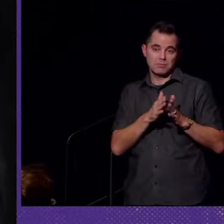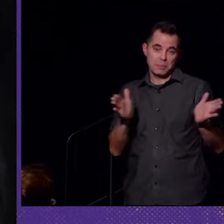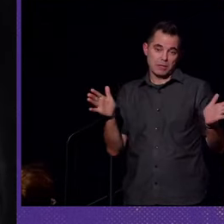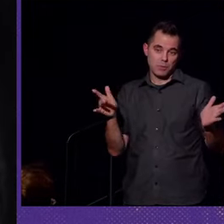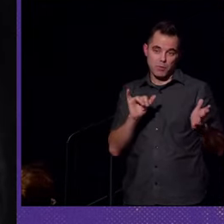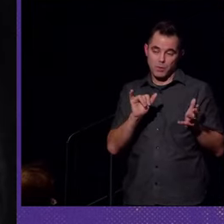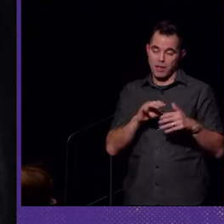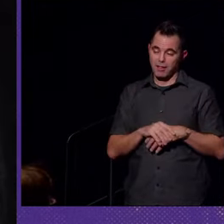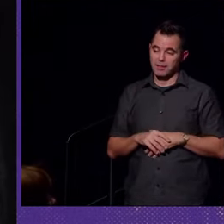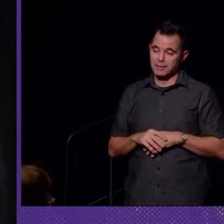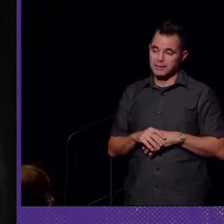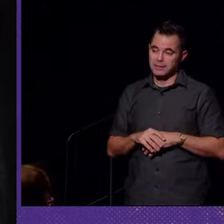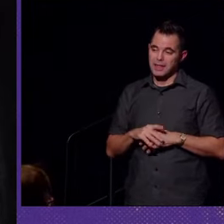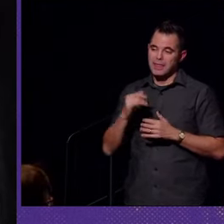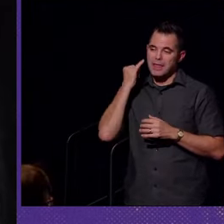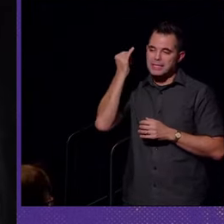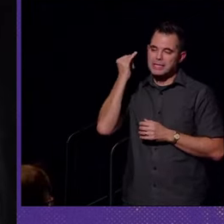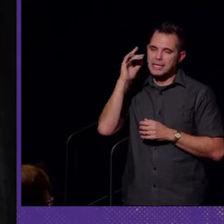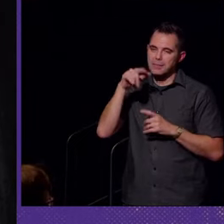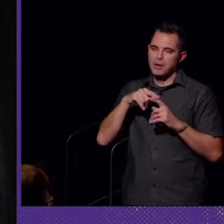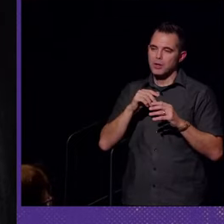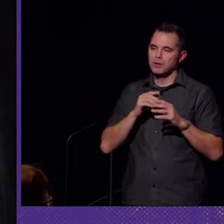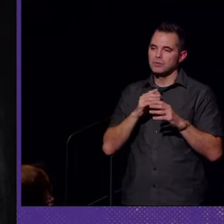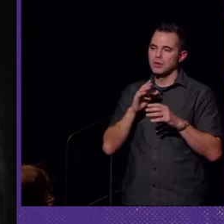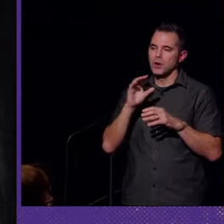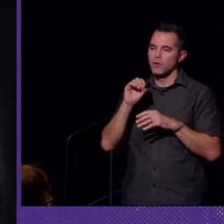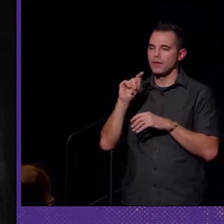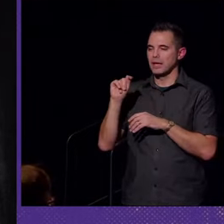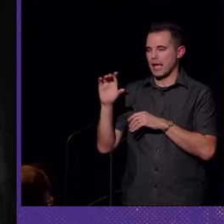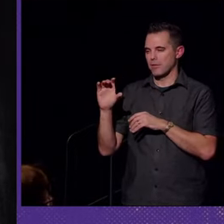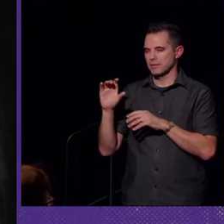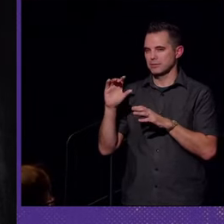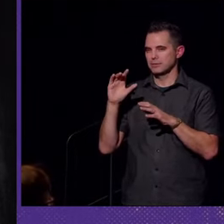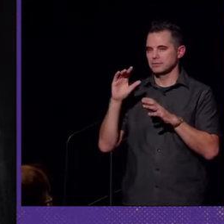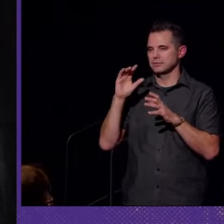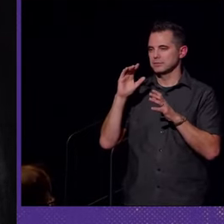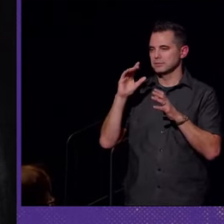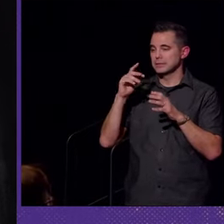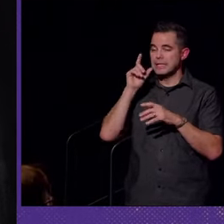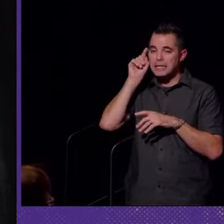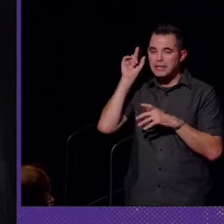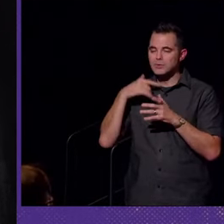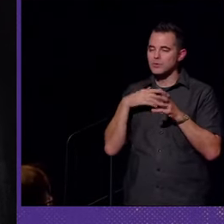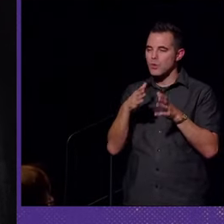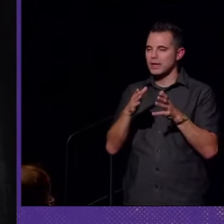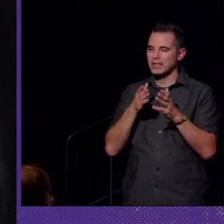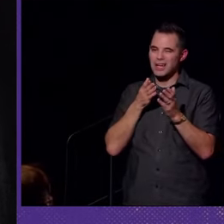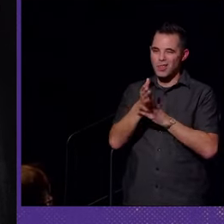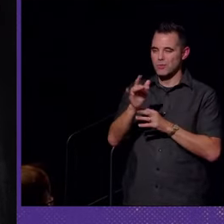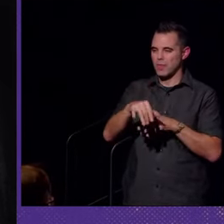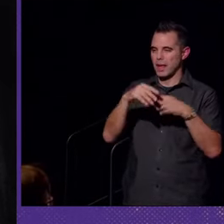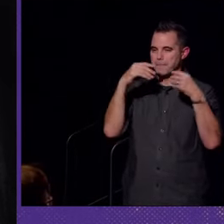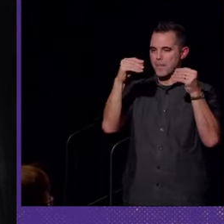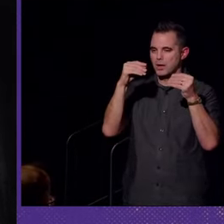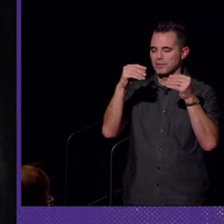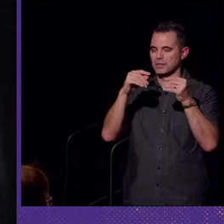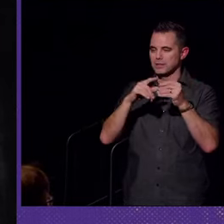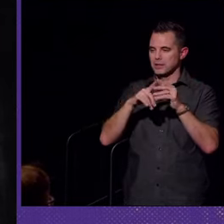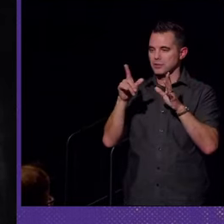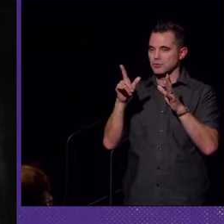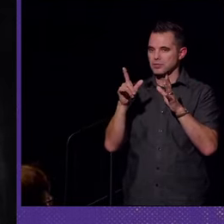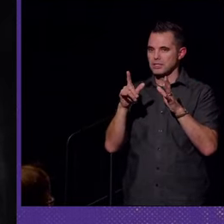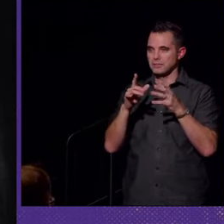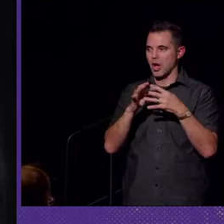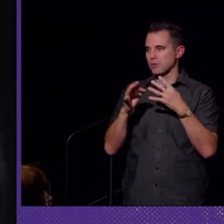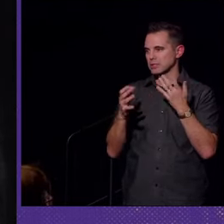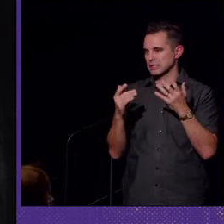as well. The idea about over-the-counter hearing aids in the United States was the way to cut through that market of extreme options.